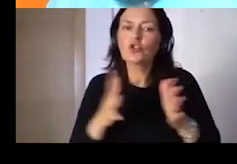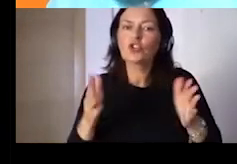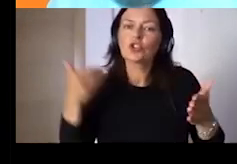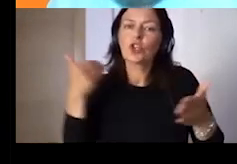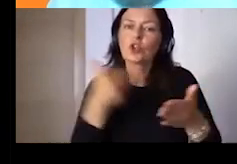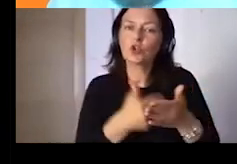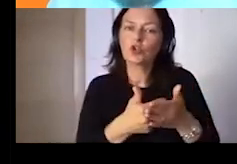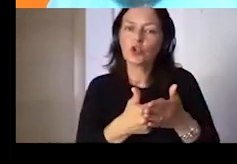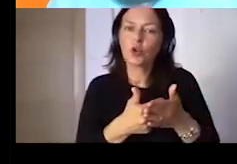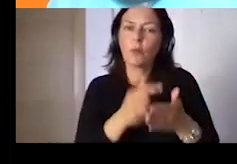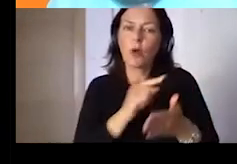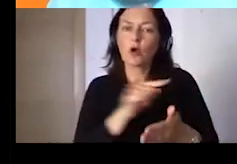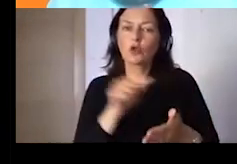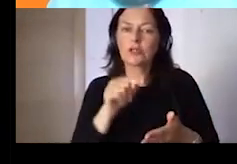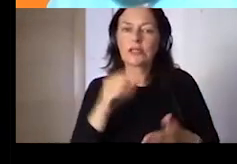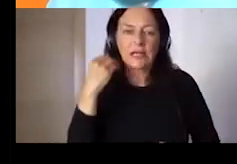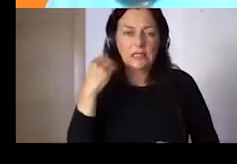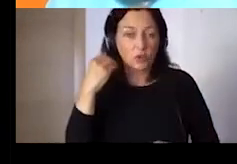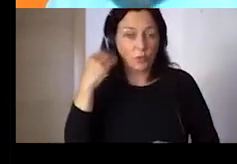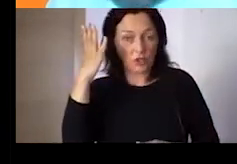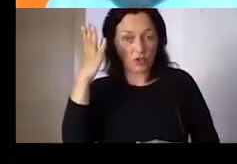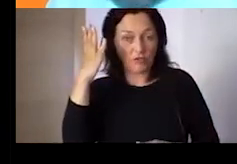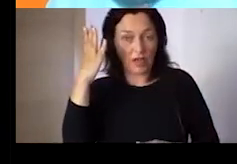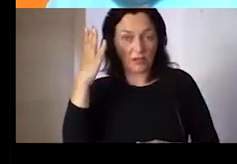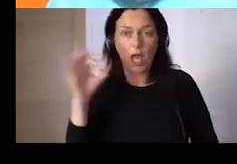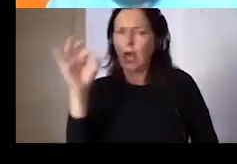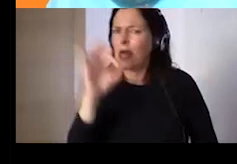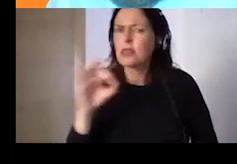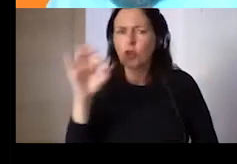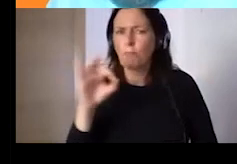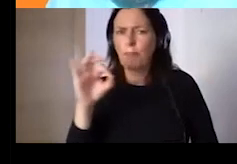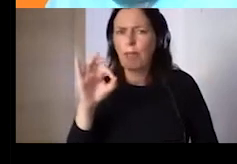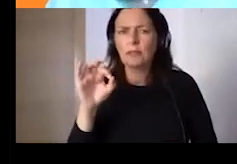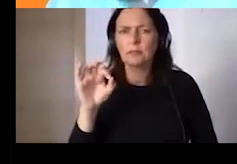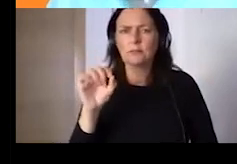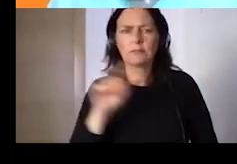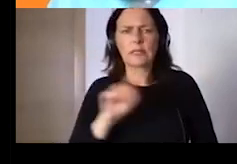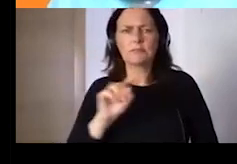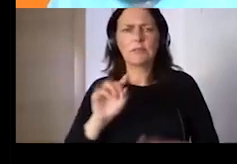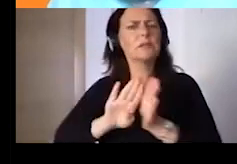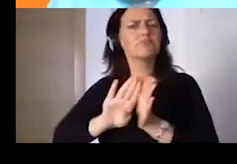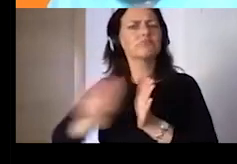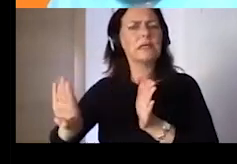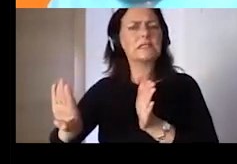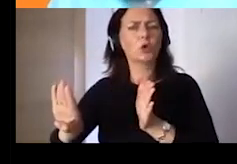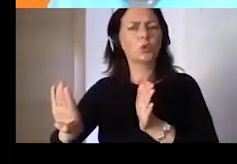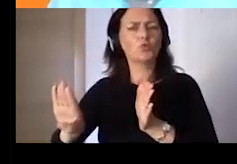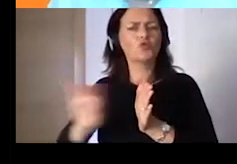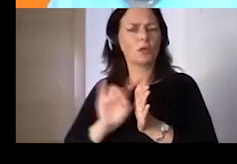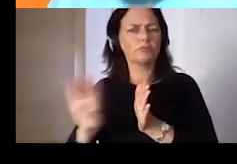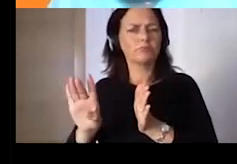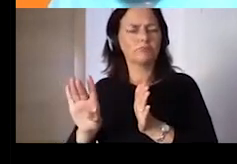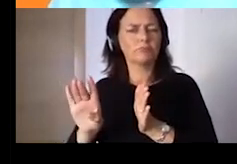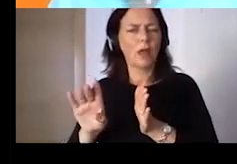to have the possibility to access education in the digital age. And access, it's not just